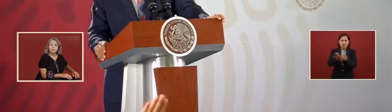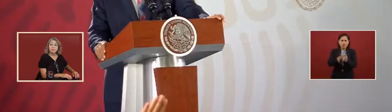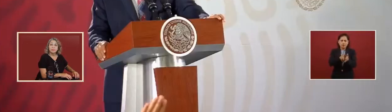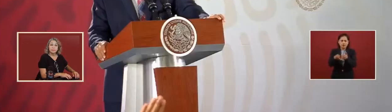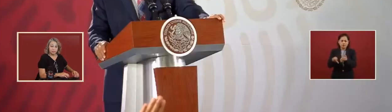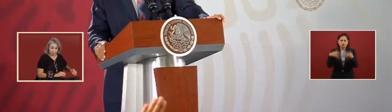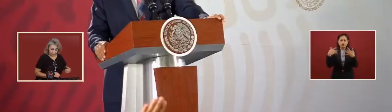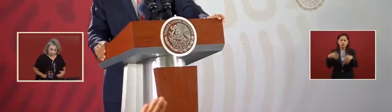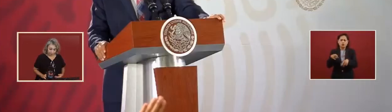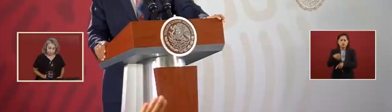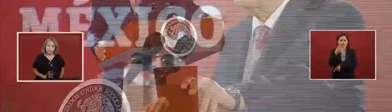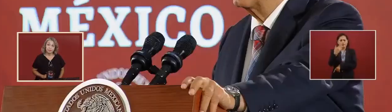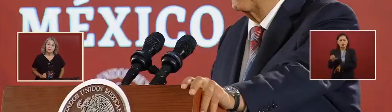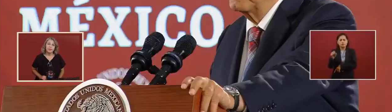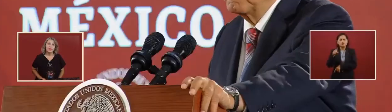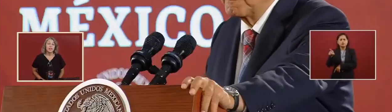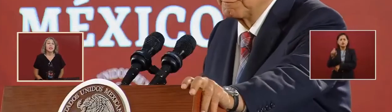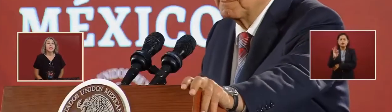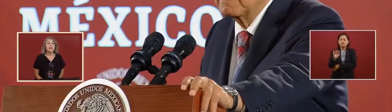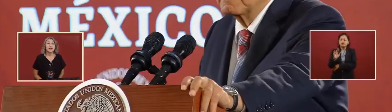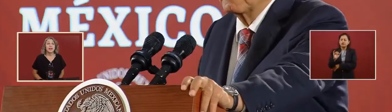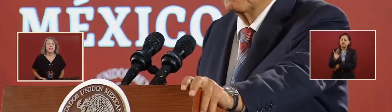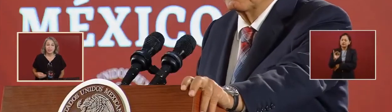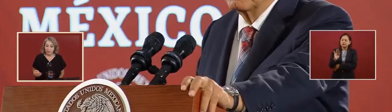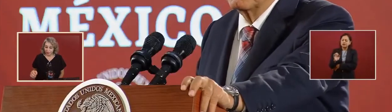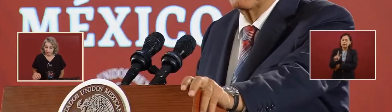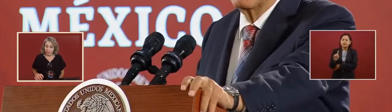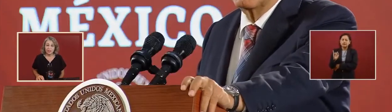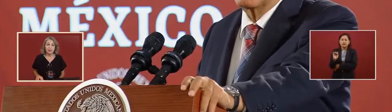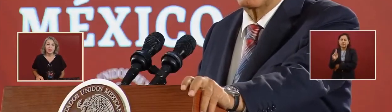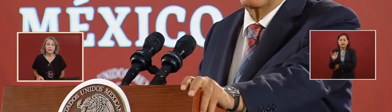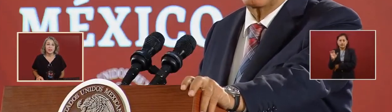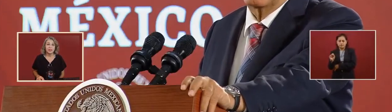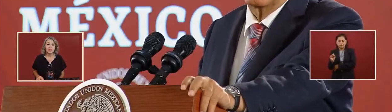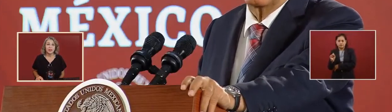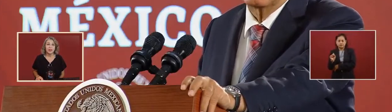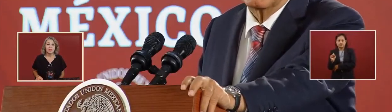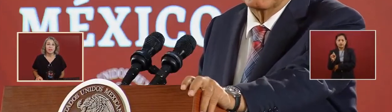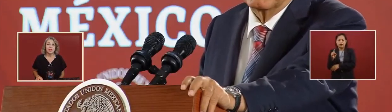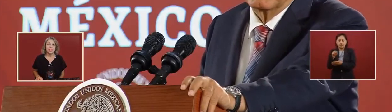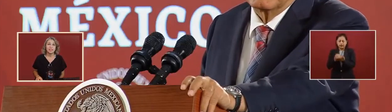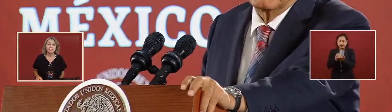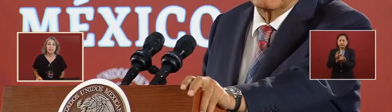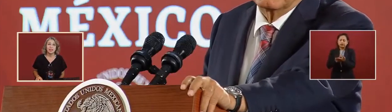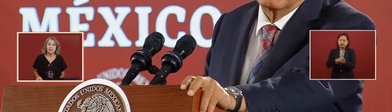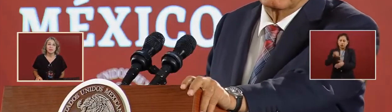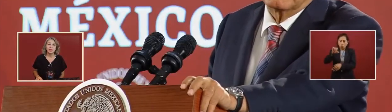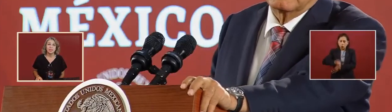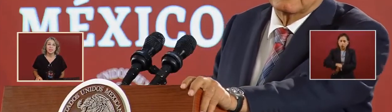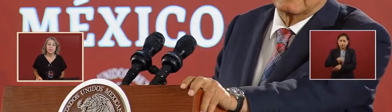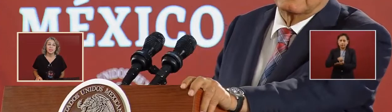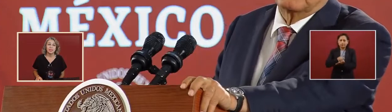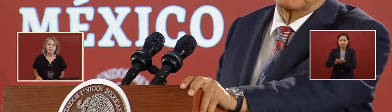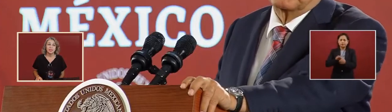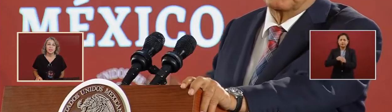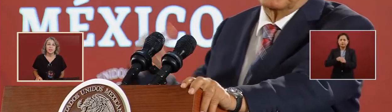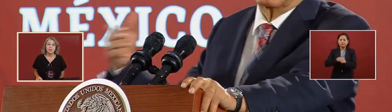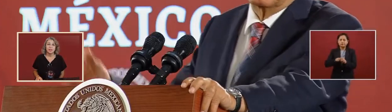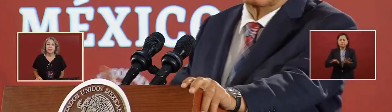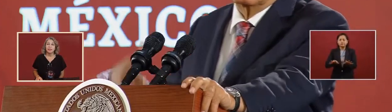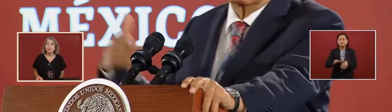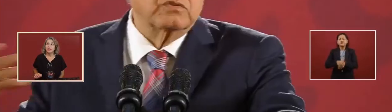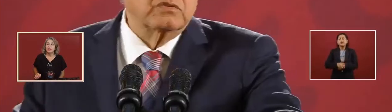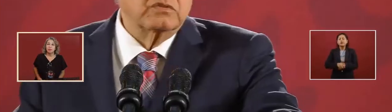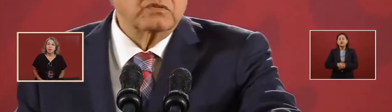I have a historical financial times that the budget was not